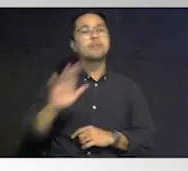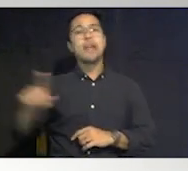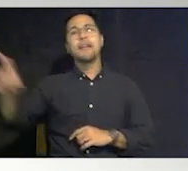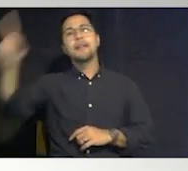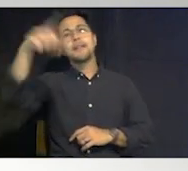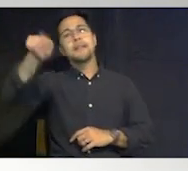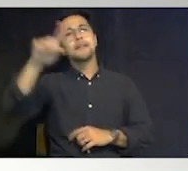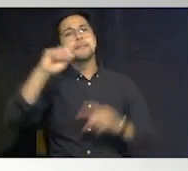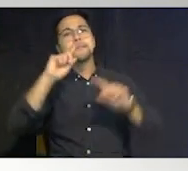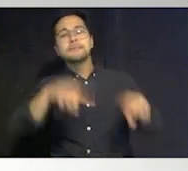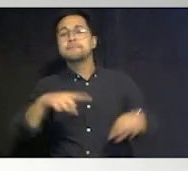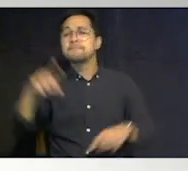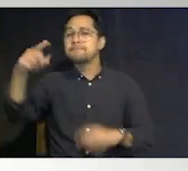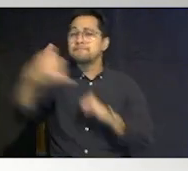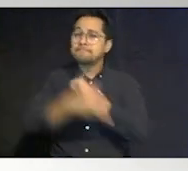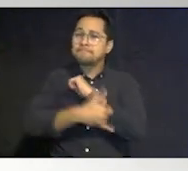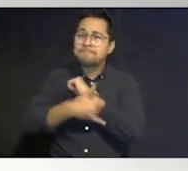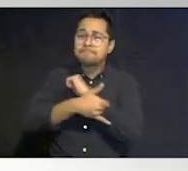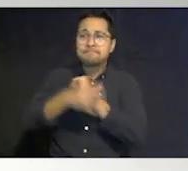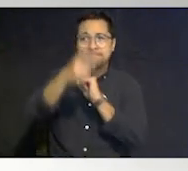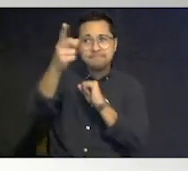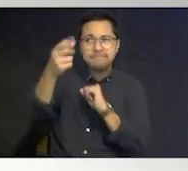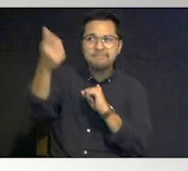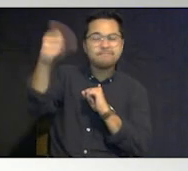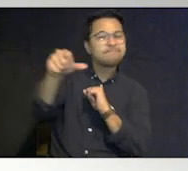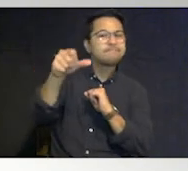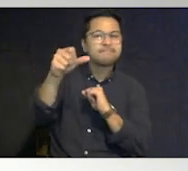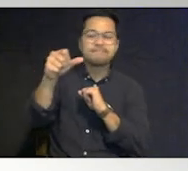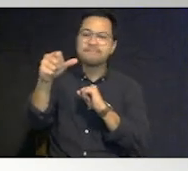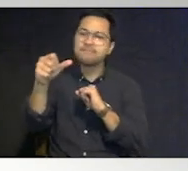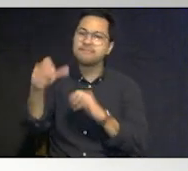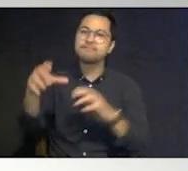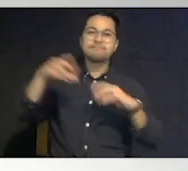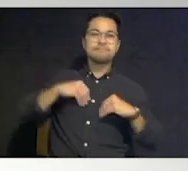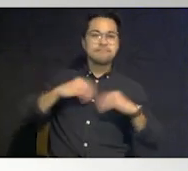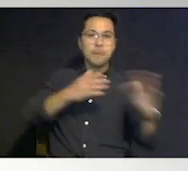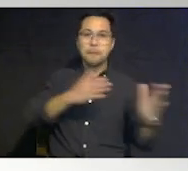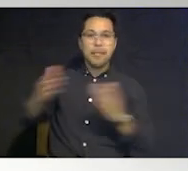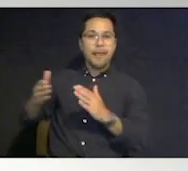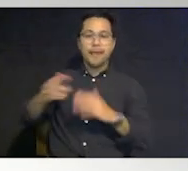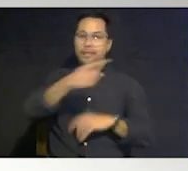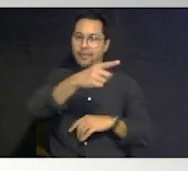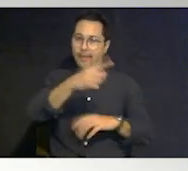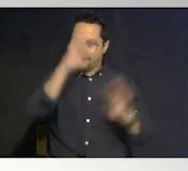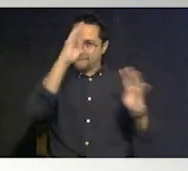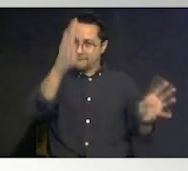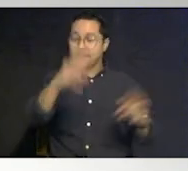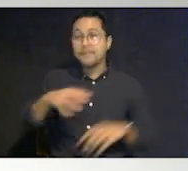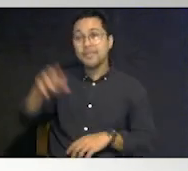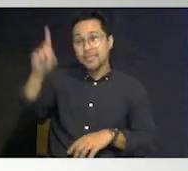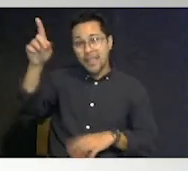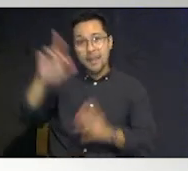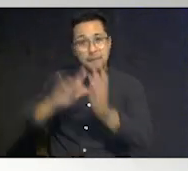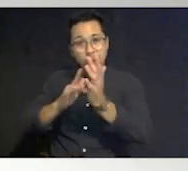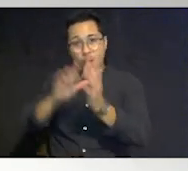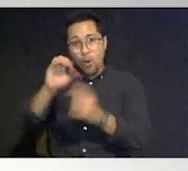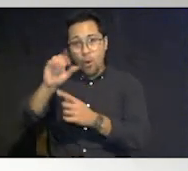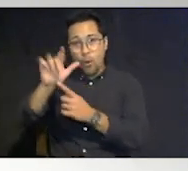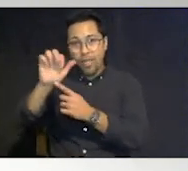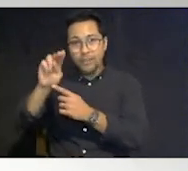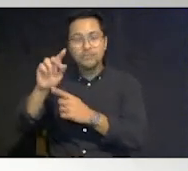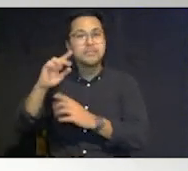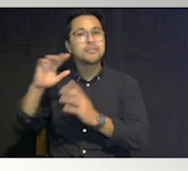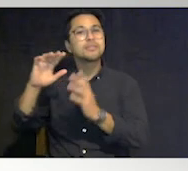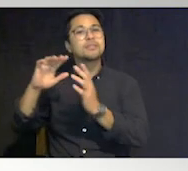is that the counties have refused to adopt a plan that they have created the medical coalition is a federally funded organization